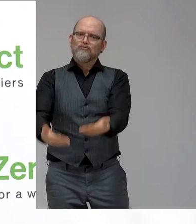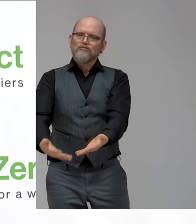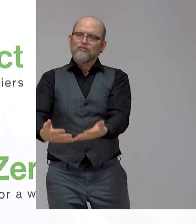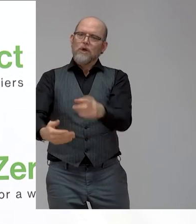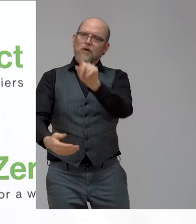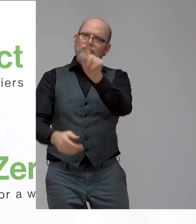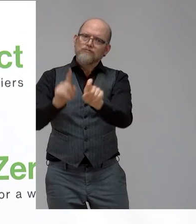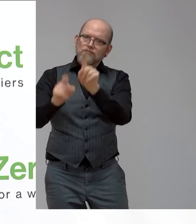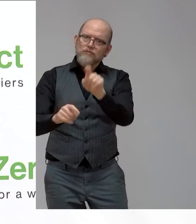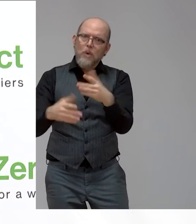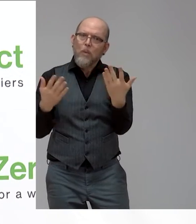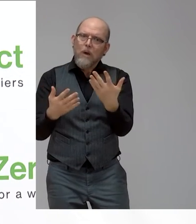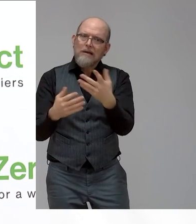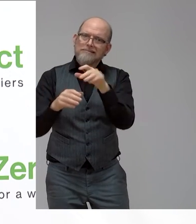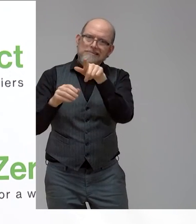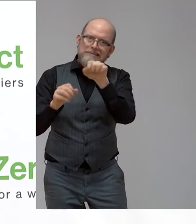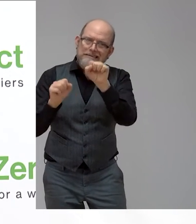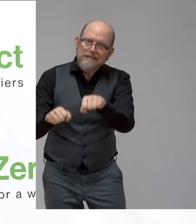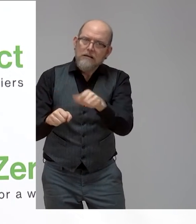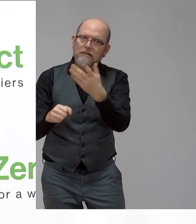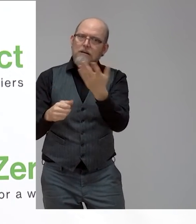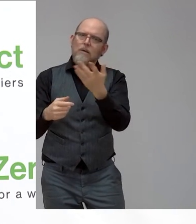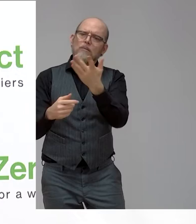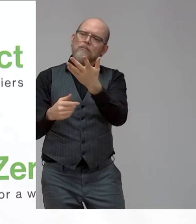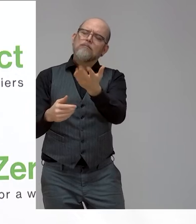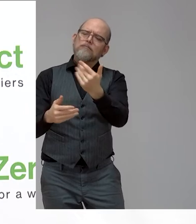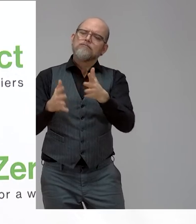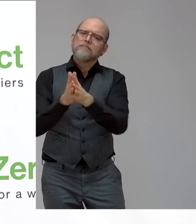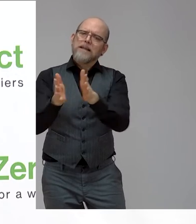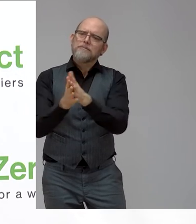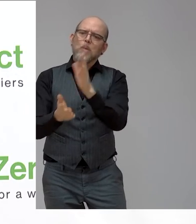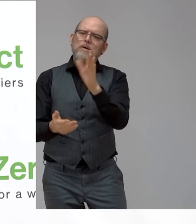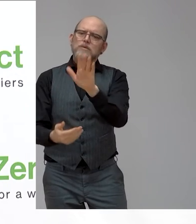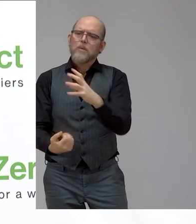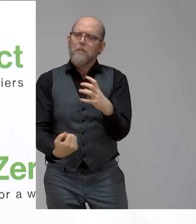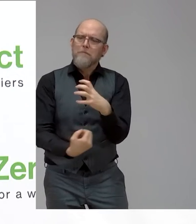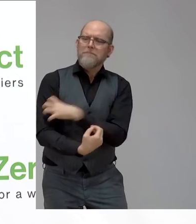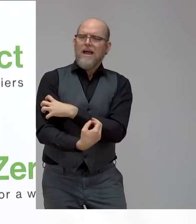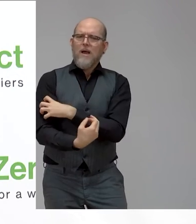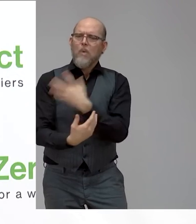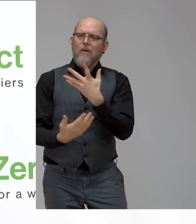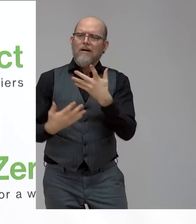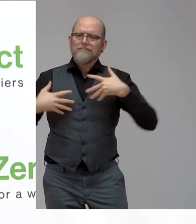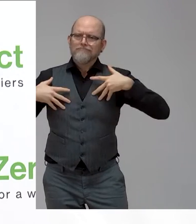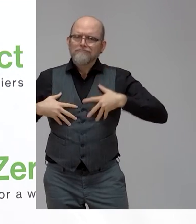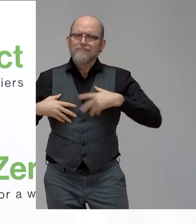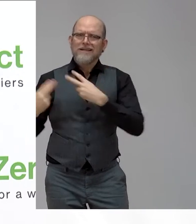candidate to speak about their strengths, their passions, the things that they know to do and how they could add value to the organization. And the second